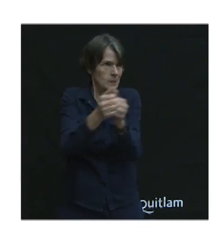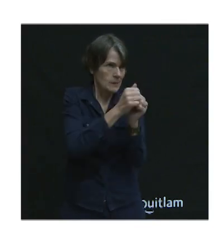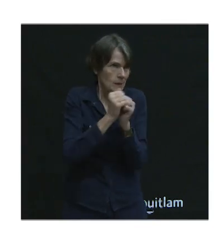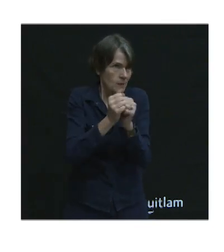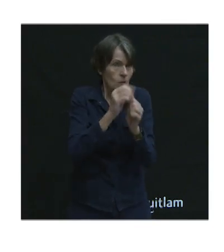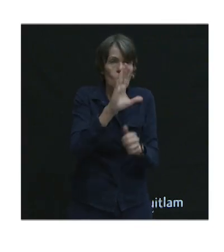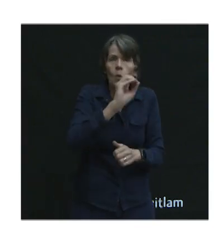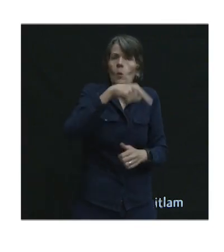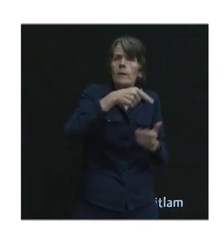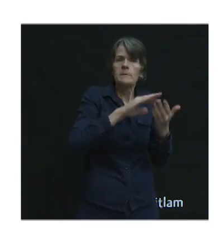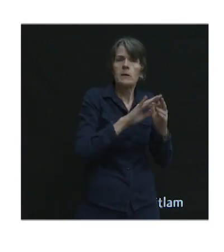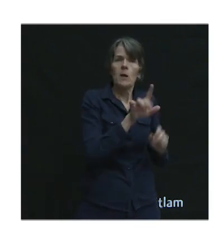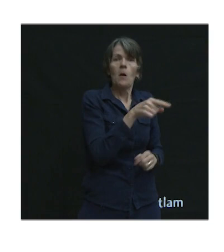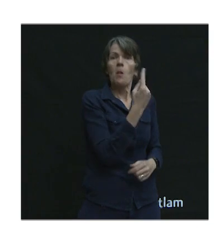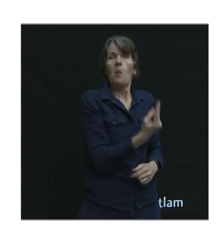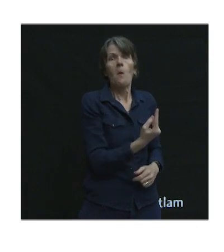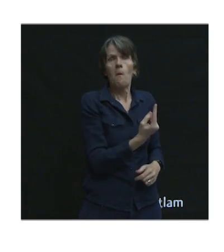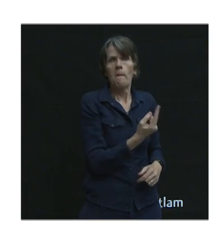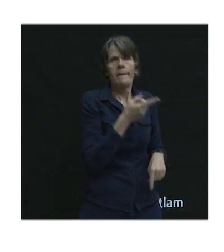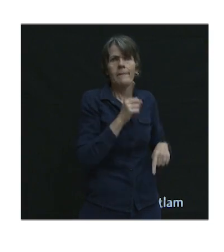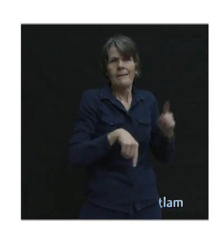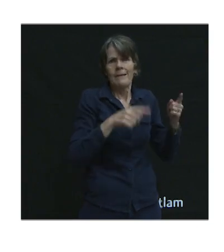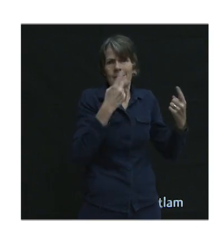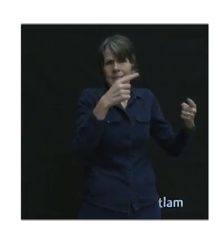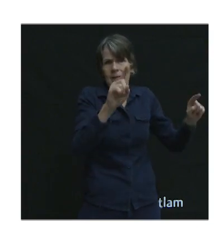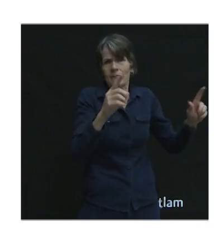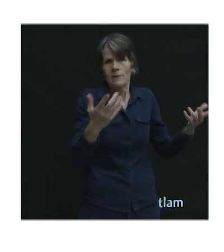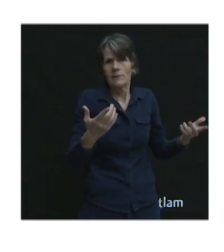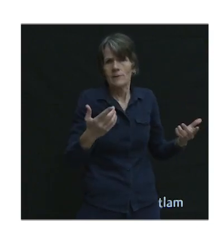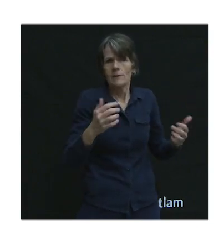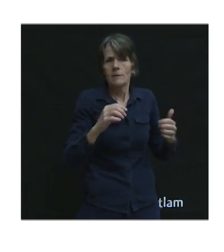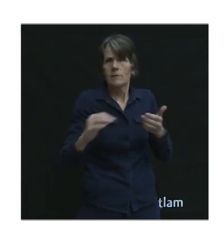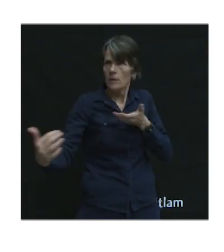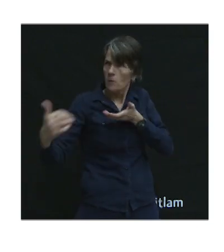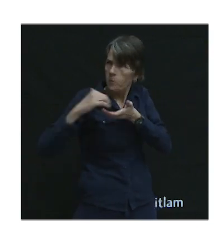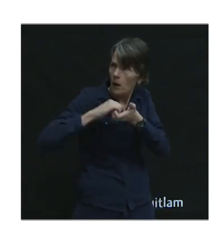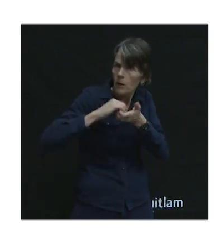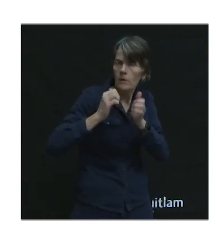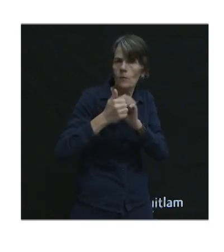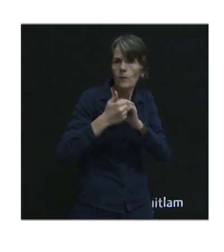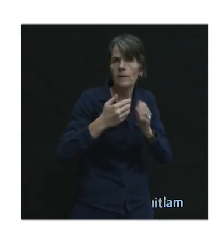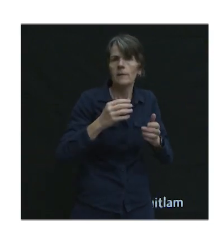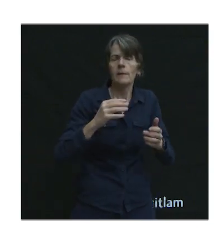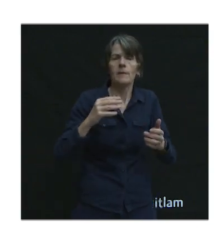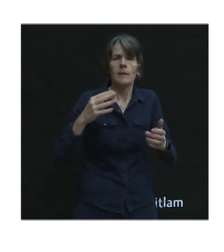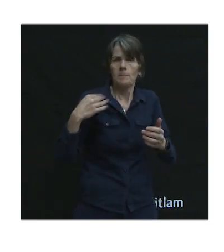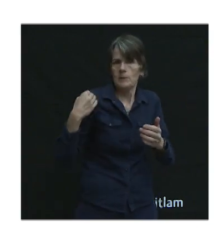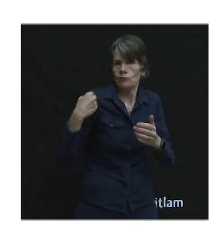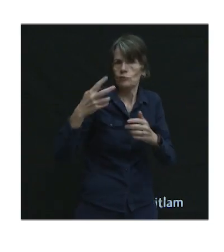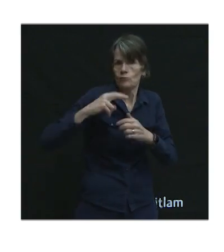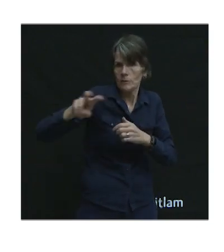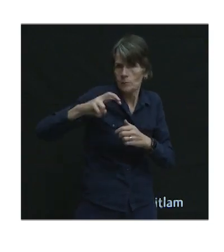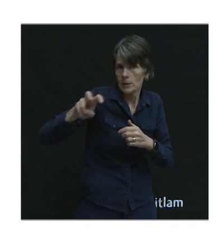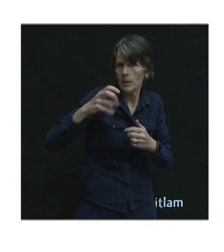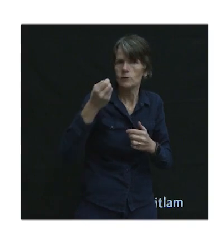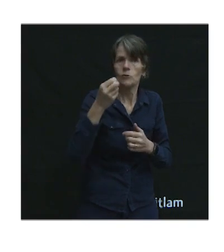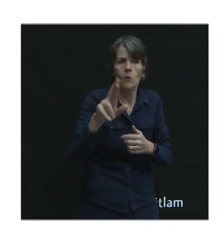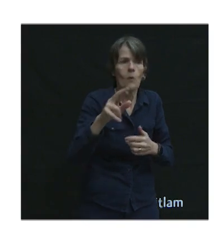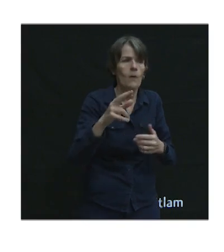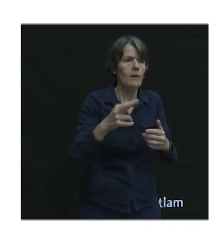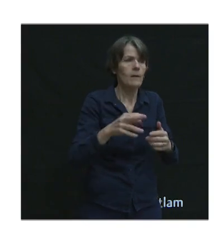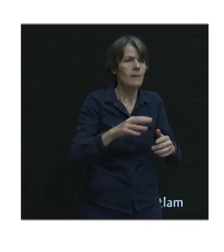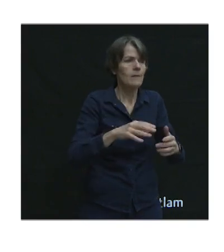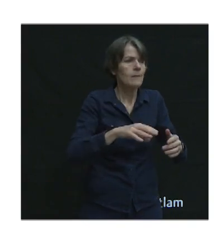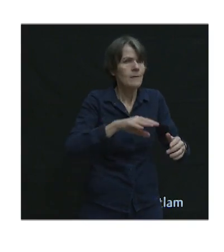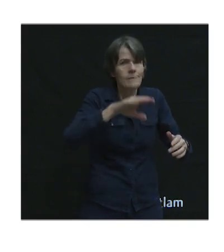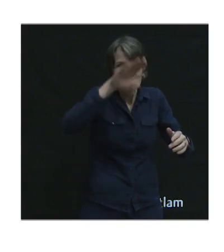Coquitlam can't do this alone. Even with their partners with the Ministry of Transportation or Fire and Emergency Rescue Services or